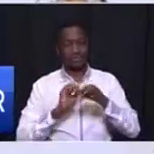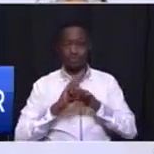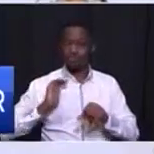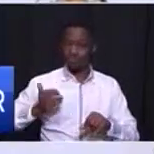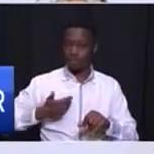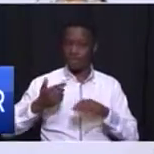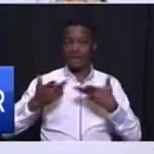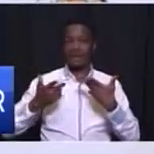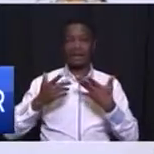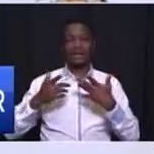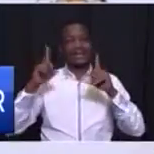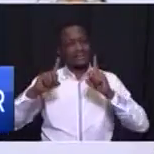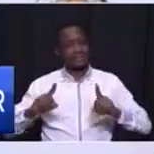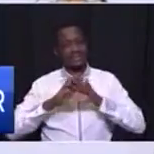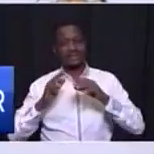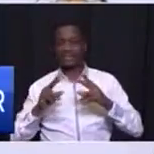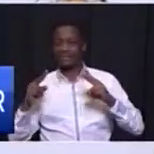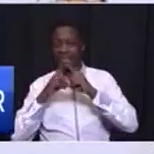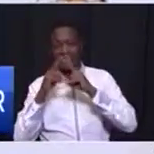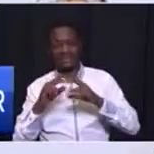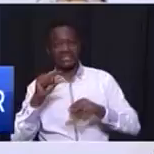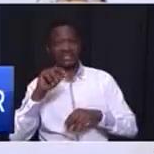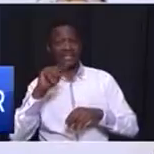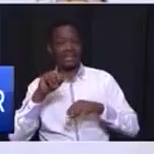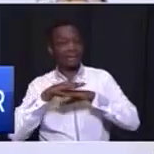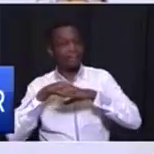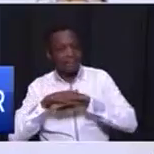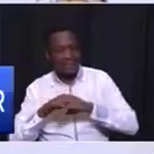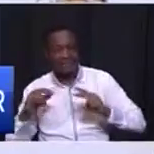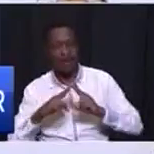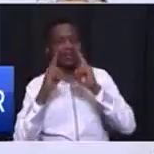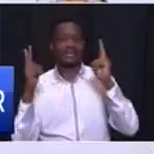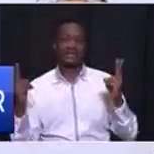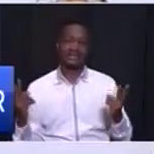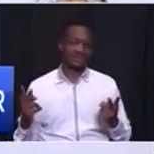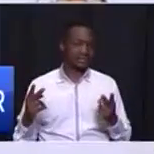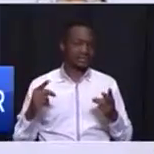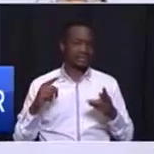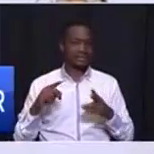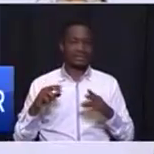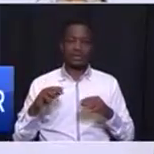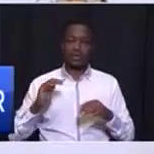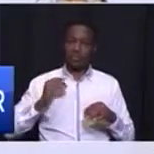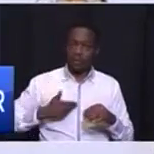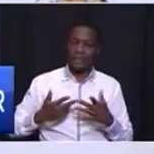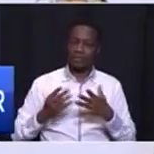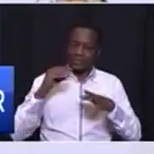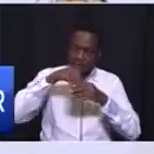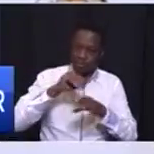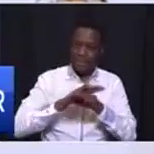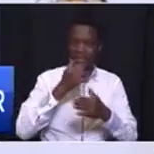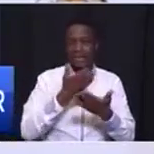especially those facing gender based violence more work to mainstream women into the economy